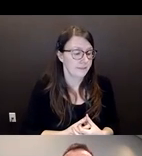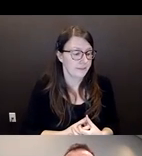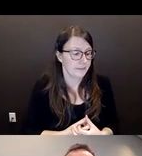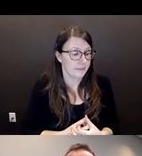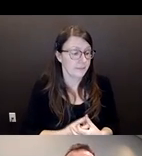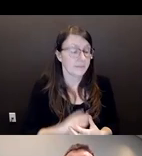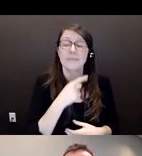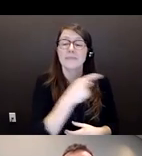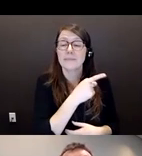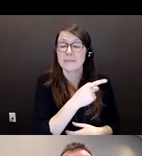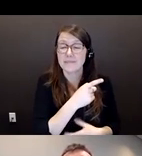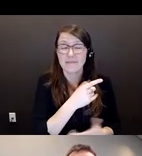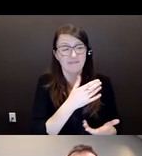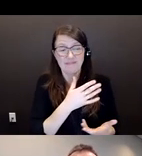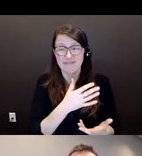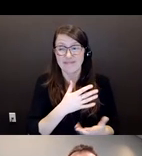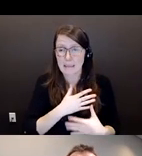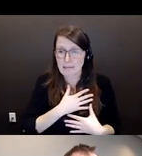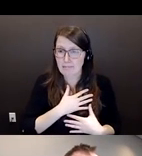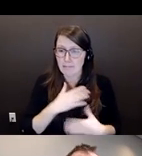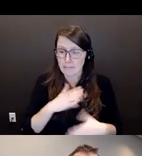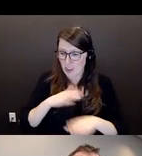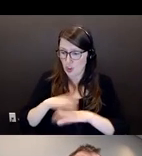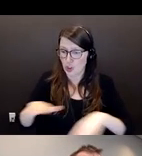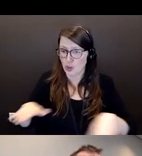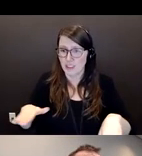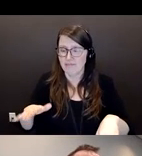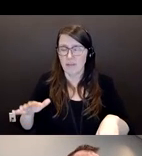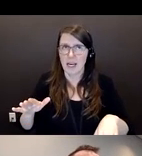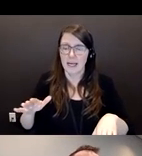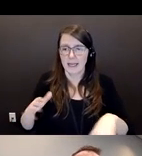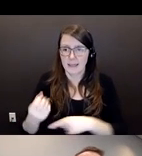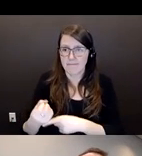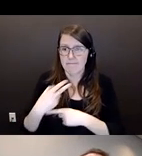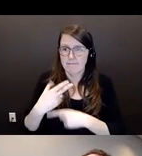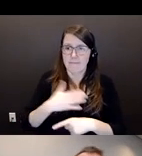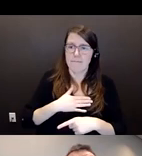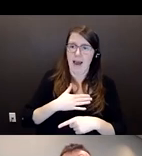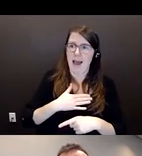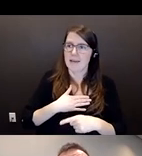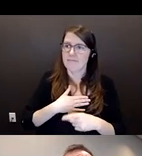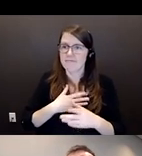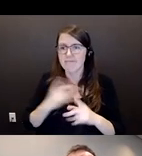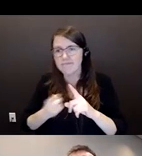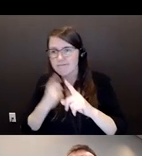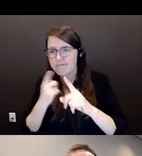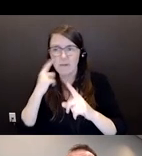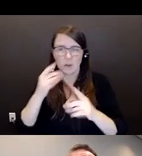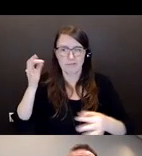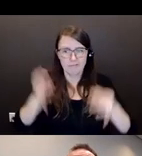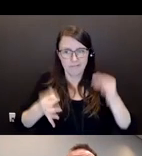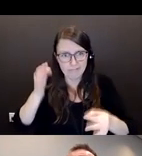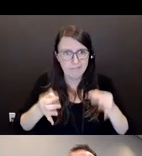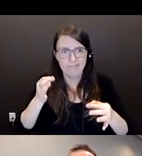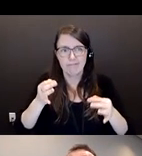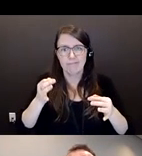outweighs, as does the love of their children, which is a beautiful thing. But it should go two ways, and it often does